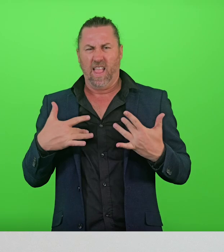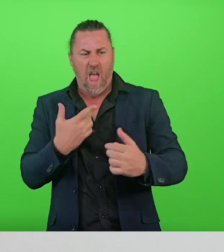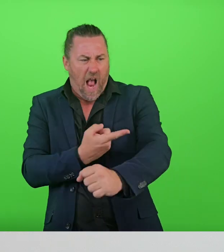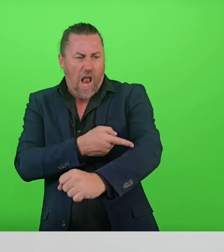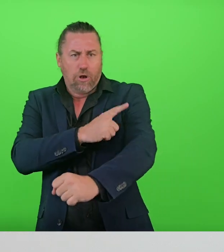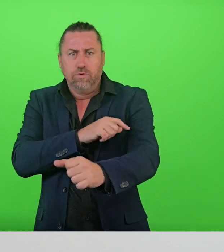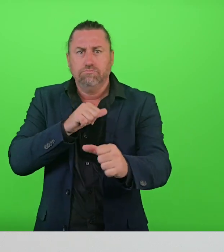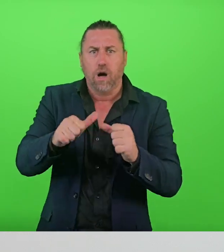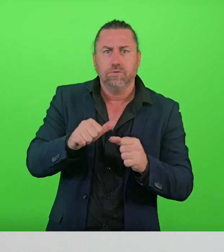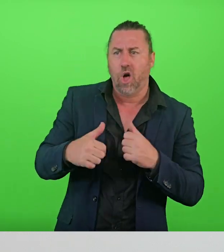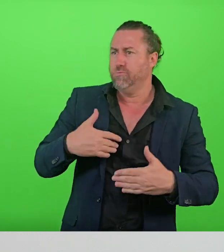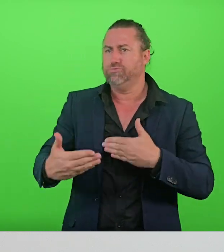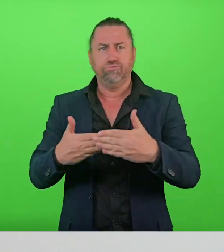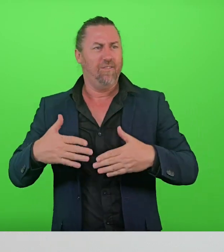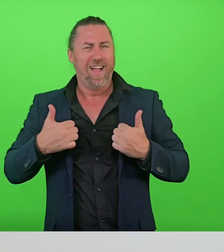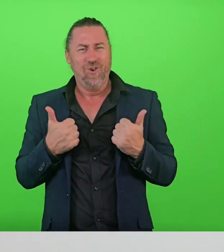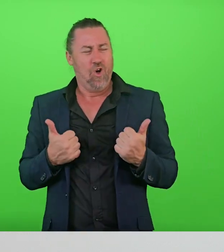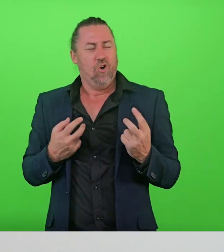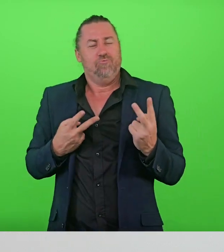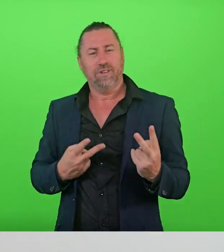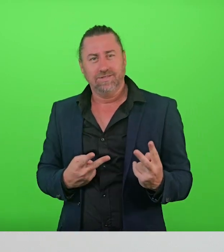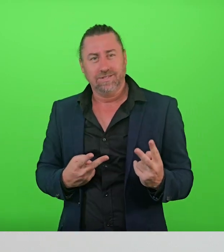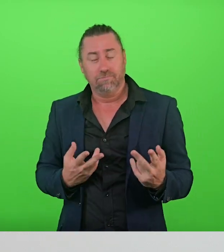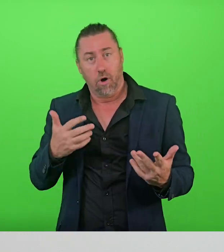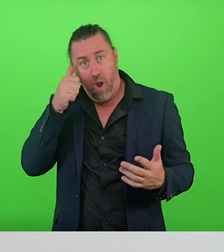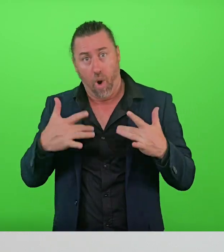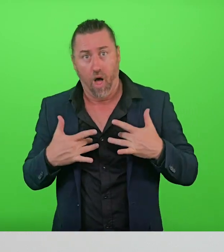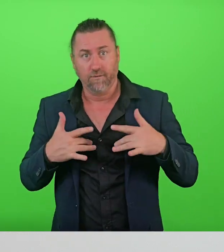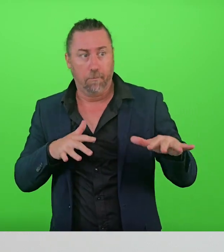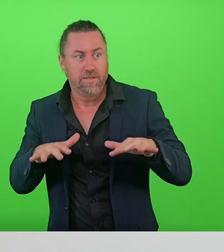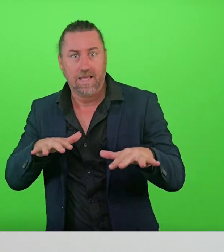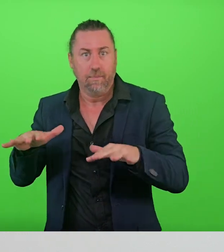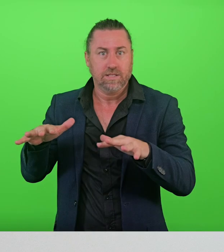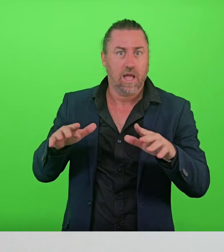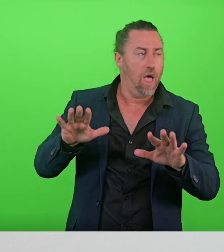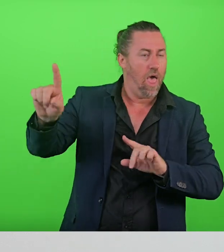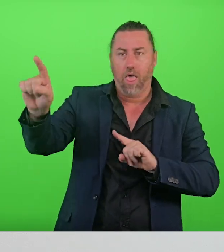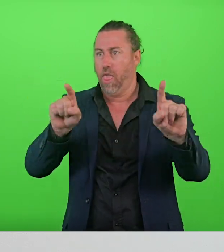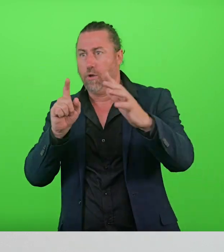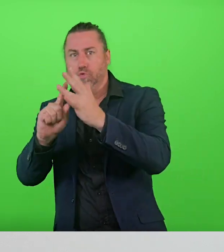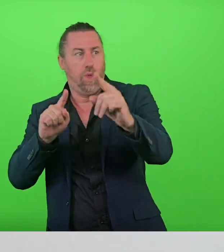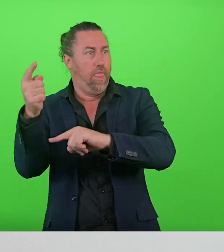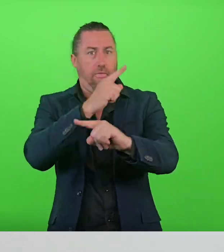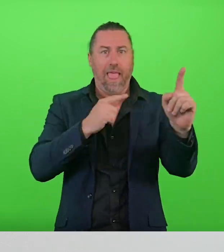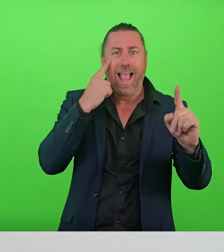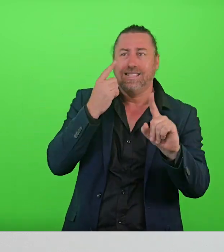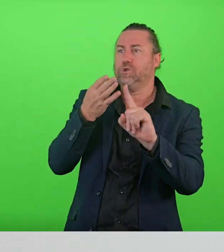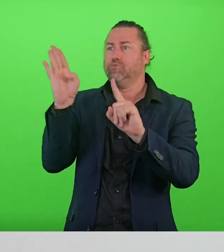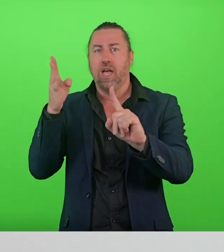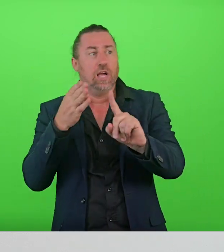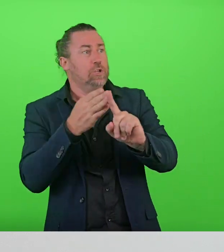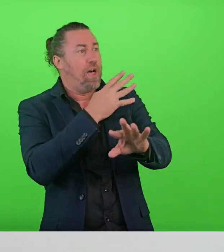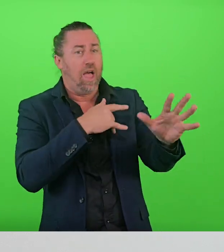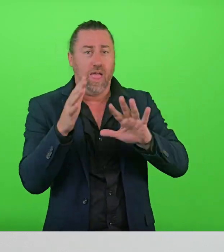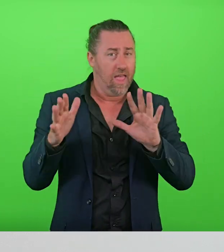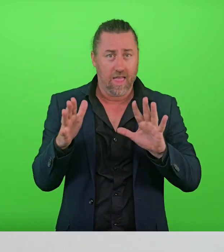energised and restored. But with our increasingly busy lives and all the distractions around us, it